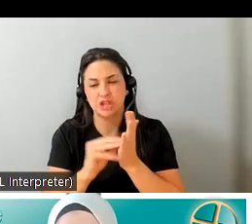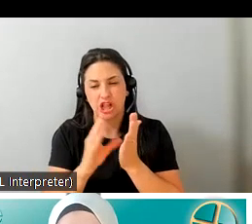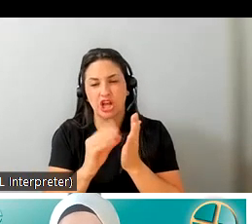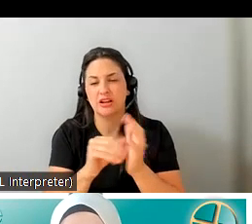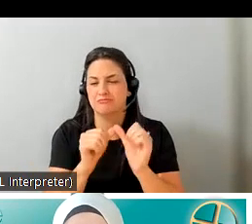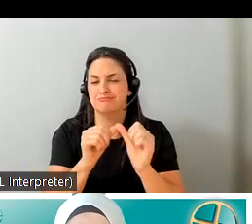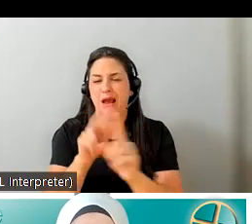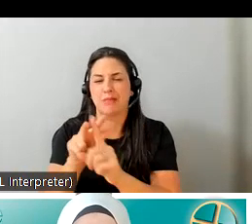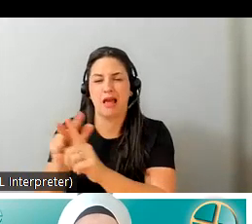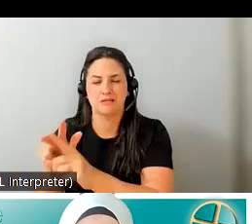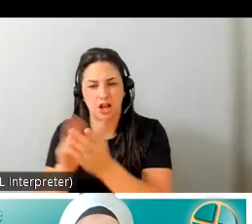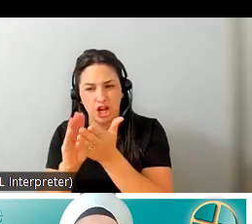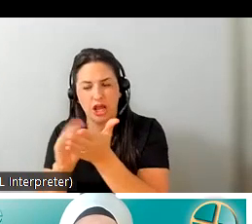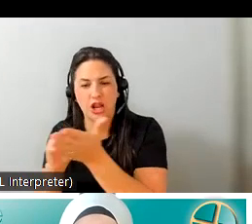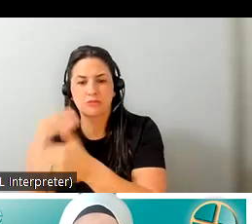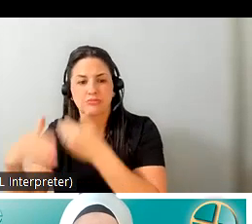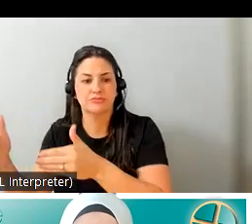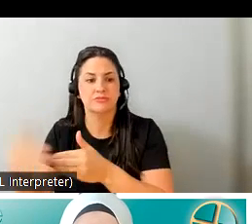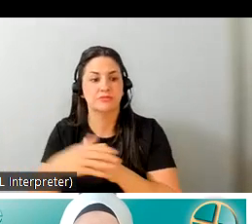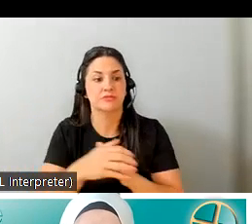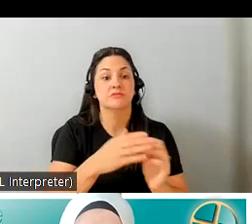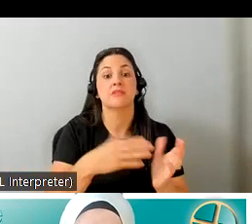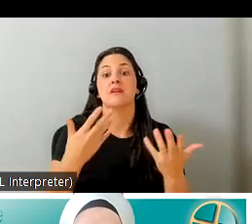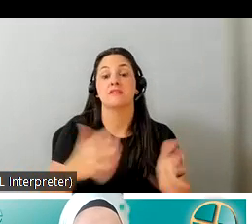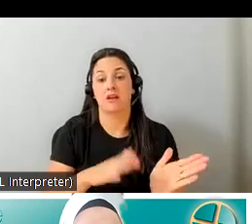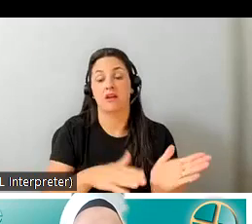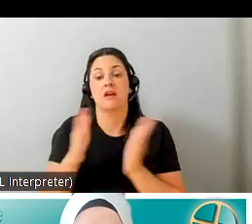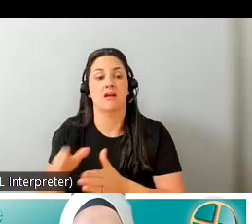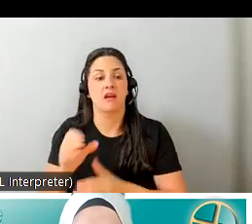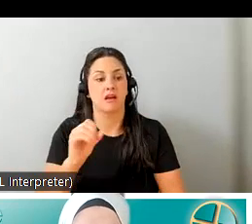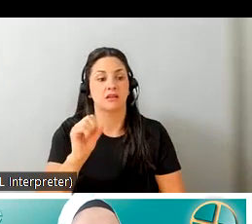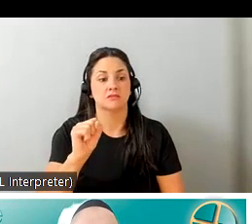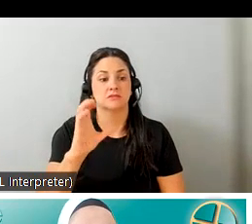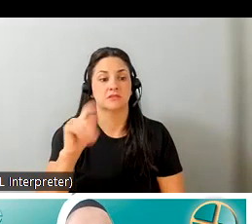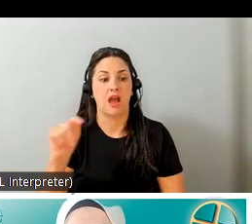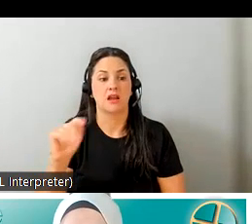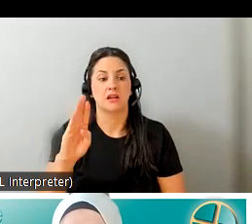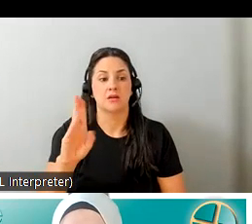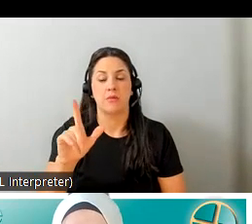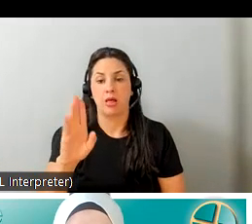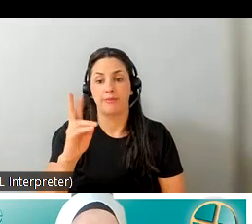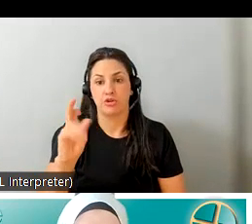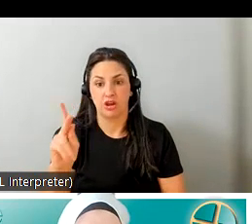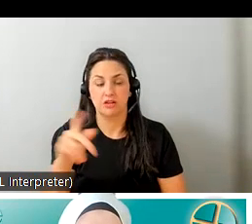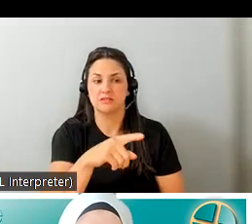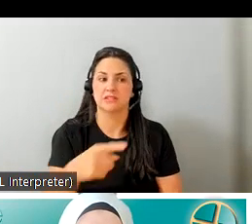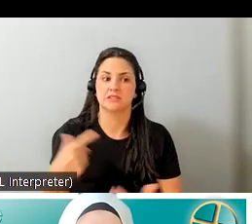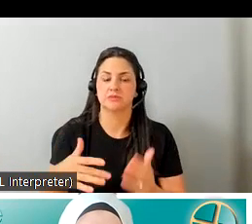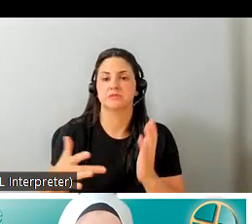following scott bulbrook who will take on the next uh topic a technical innovator